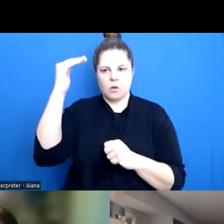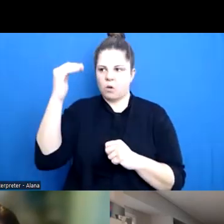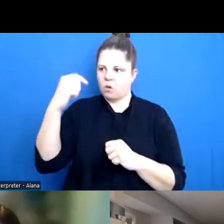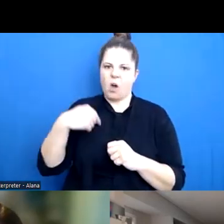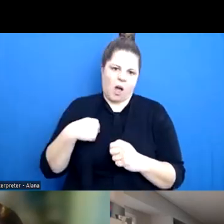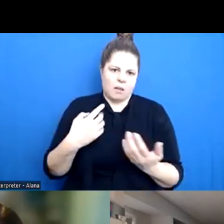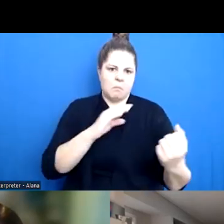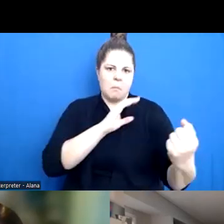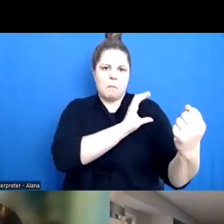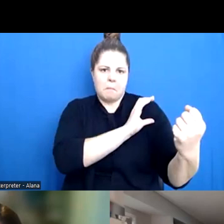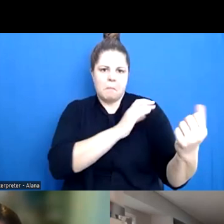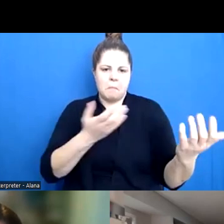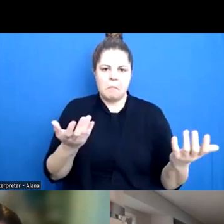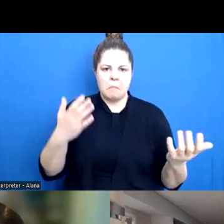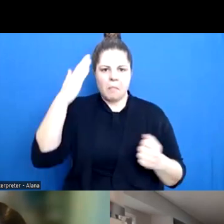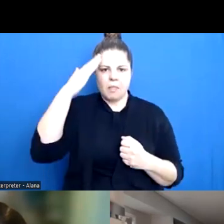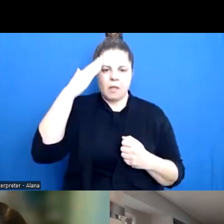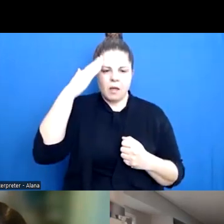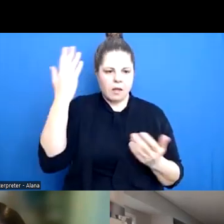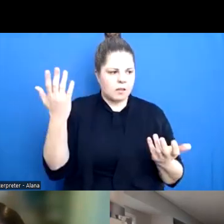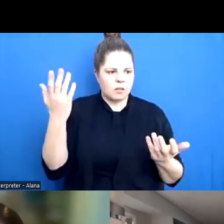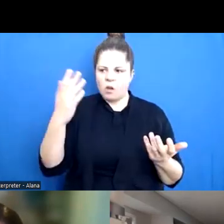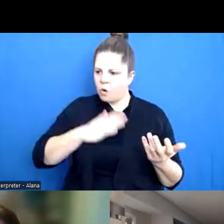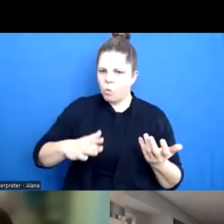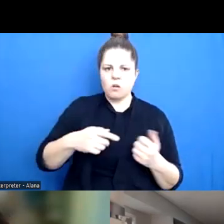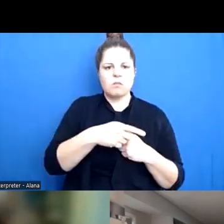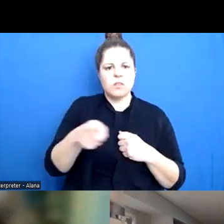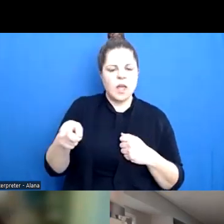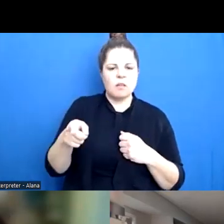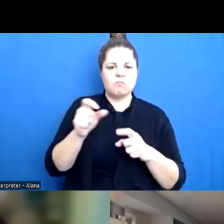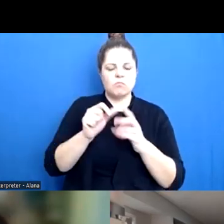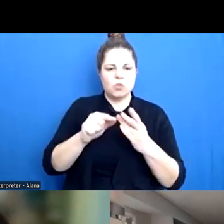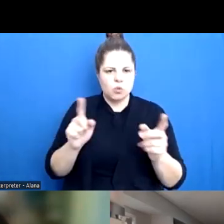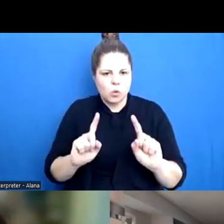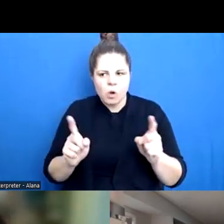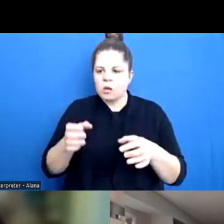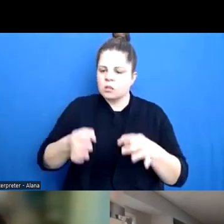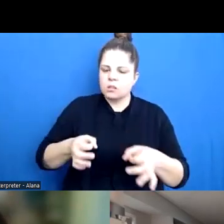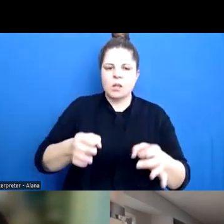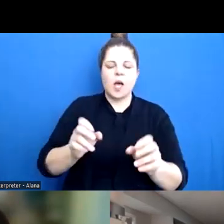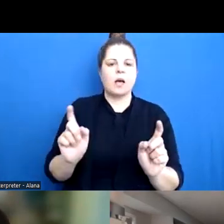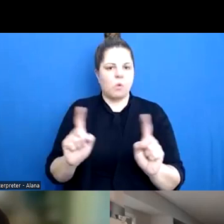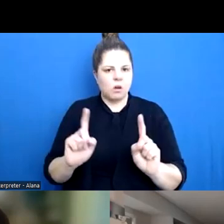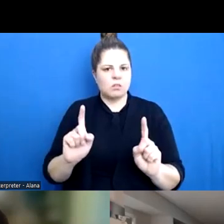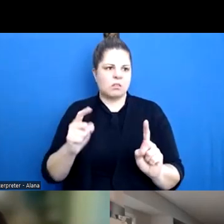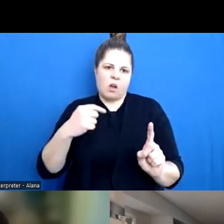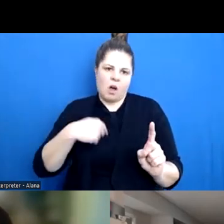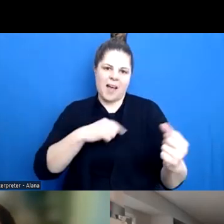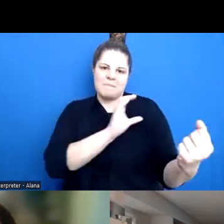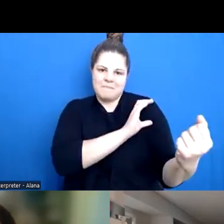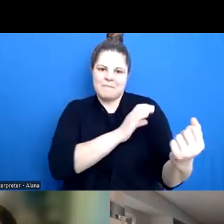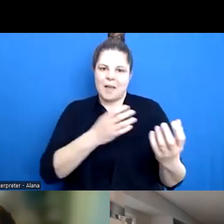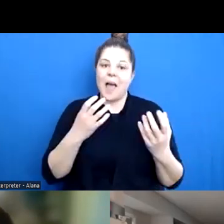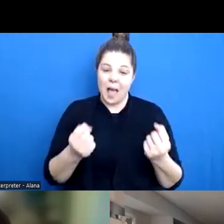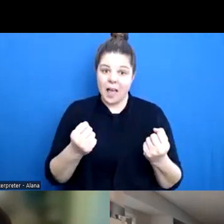over them with everything that I wanted them to do, every decision that got made. So I think it's something that perhaps